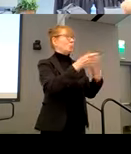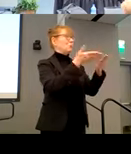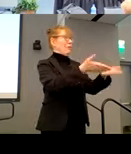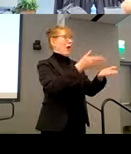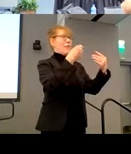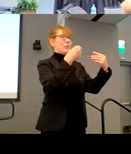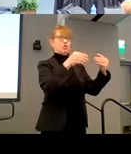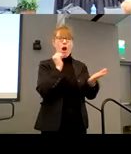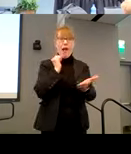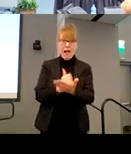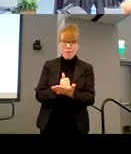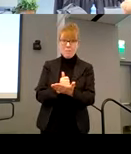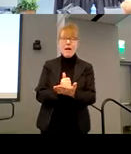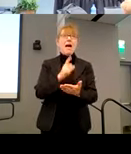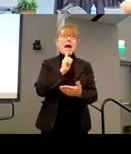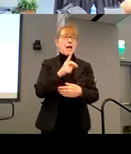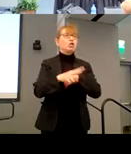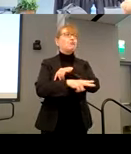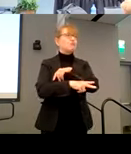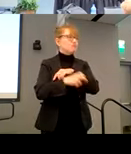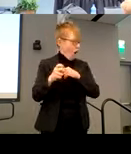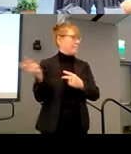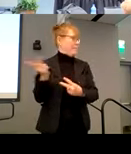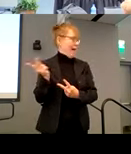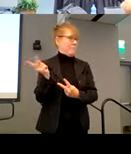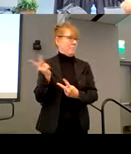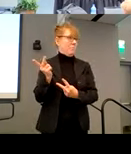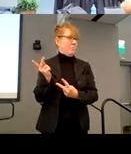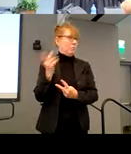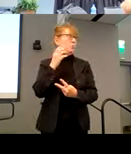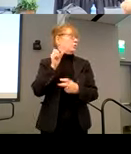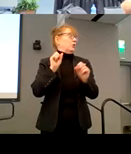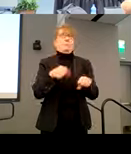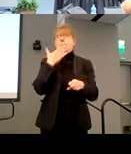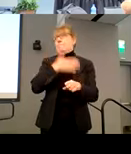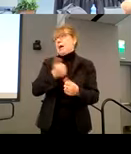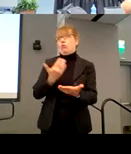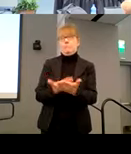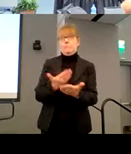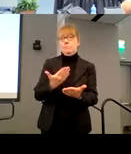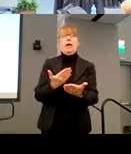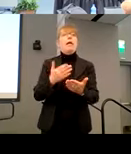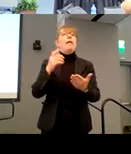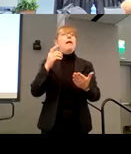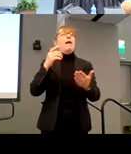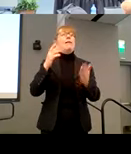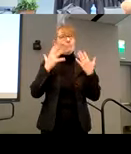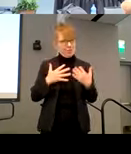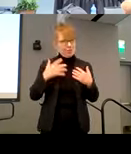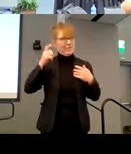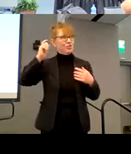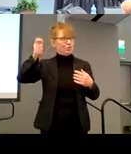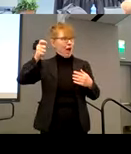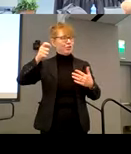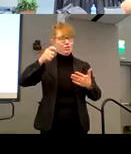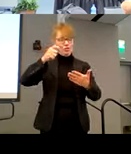And what could be a better set of facts? Unfortunately, the judge found that there weren't, I don't know, it was